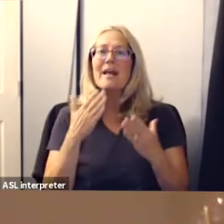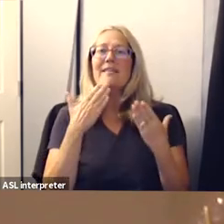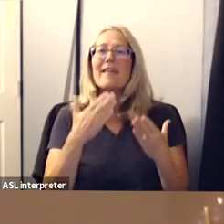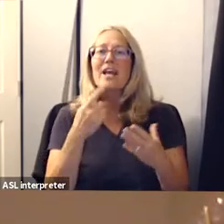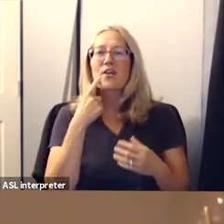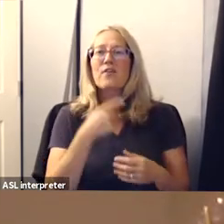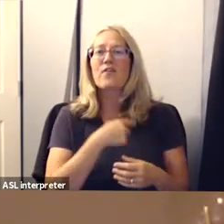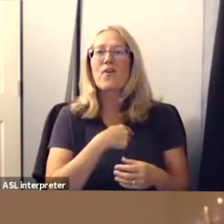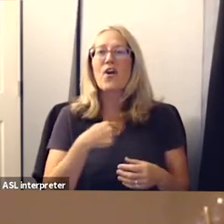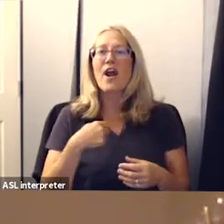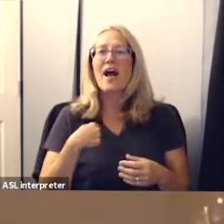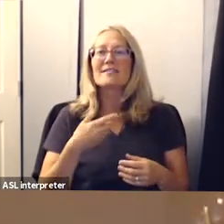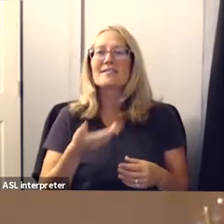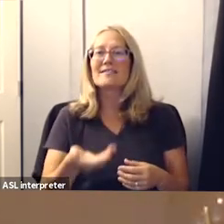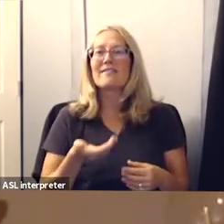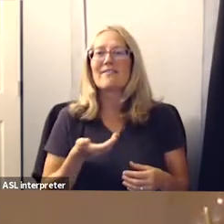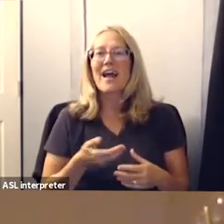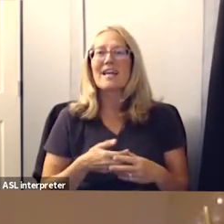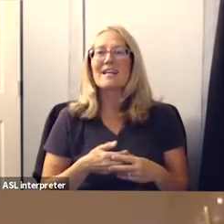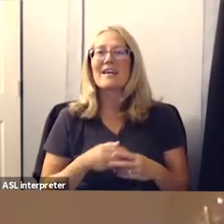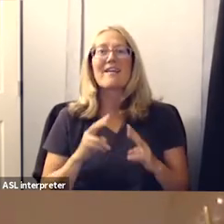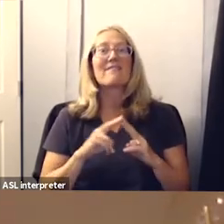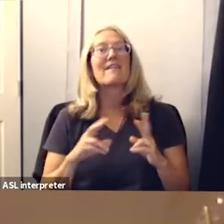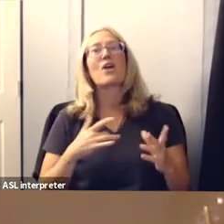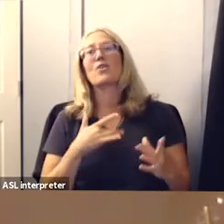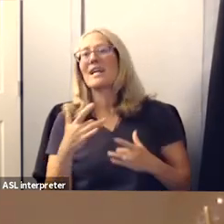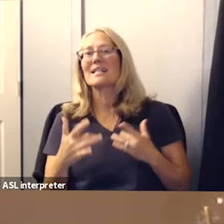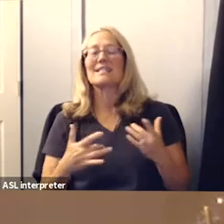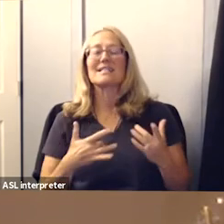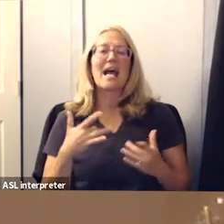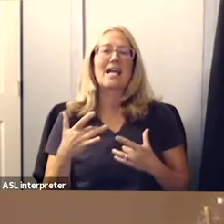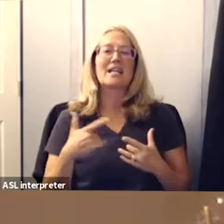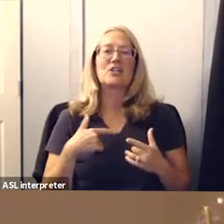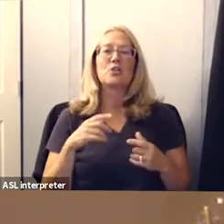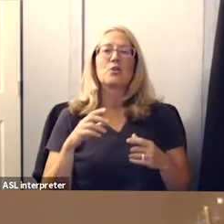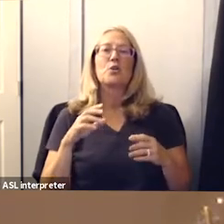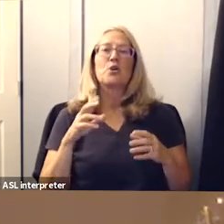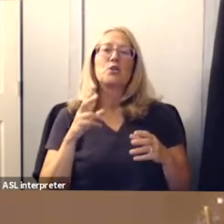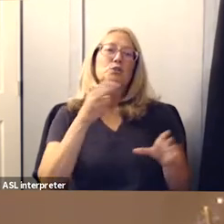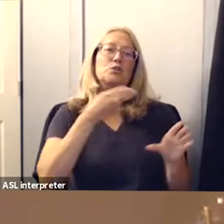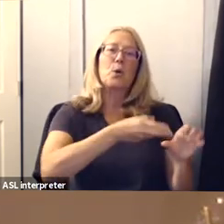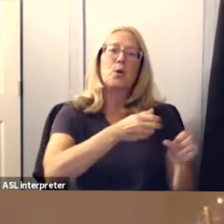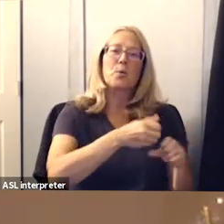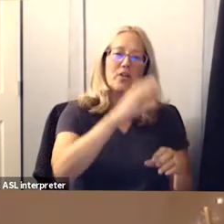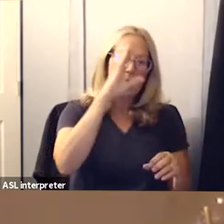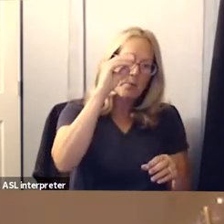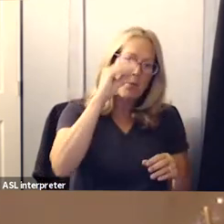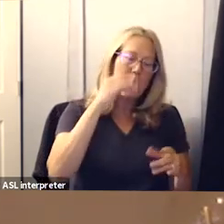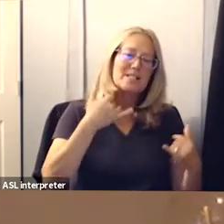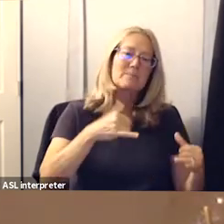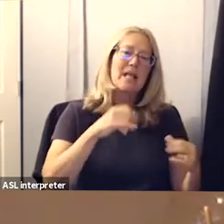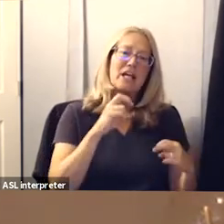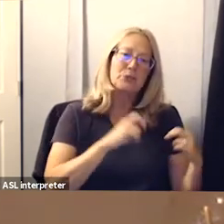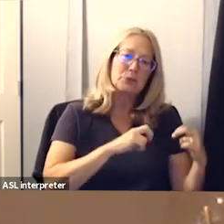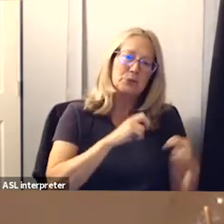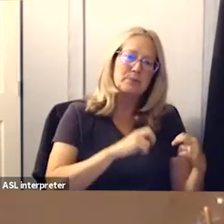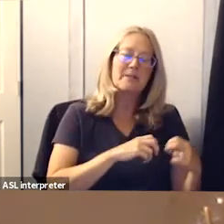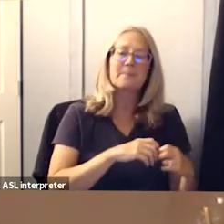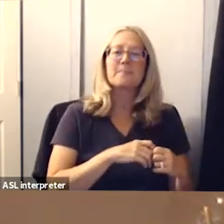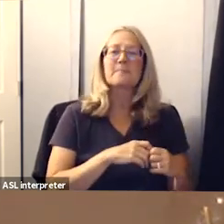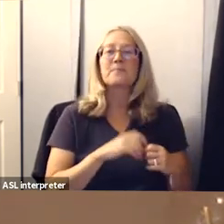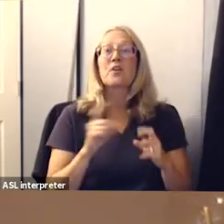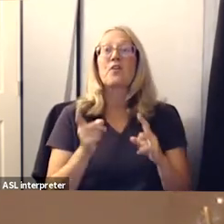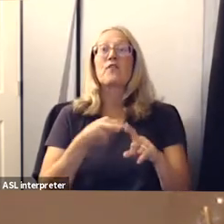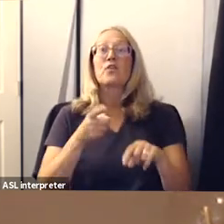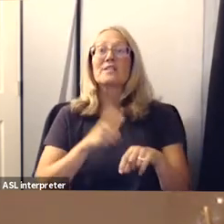um uh it was just so exciting to be out um with the boys um playing in a tournament um it was the first